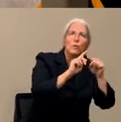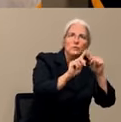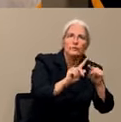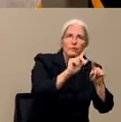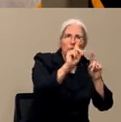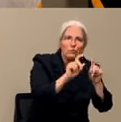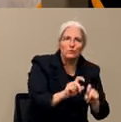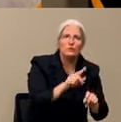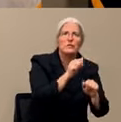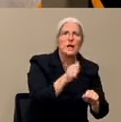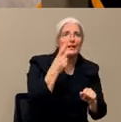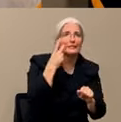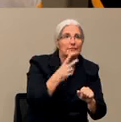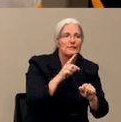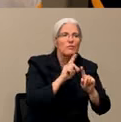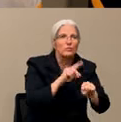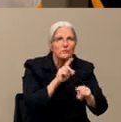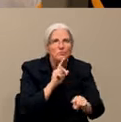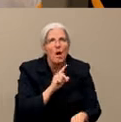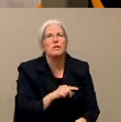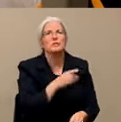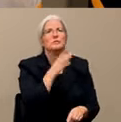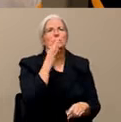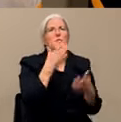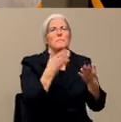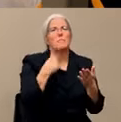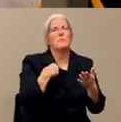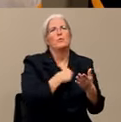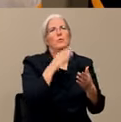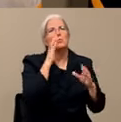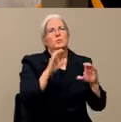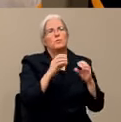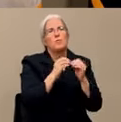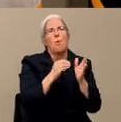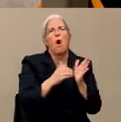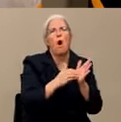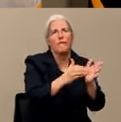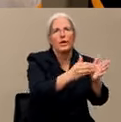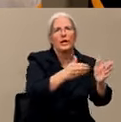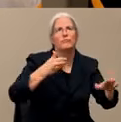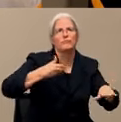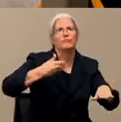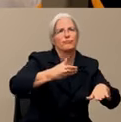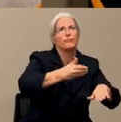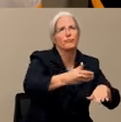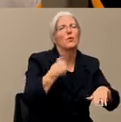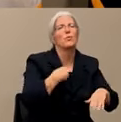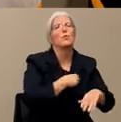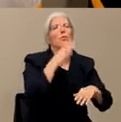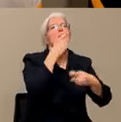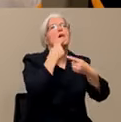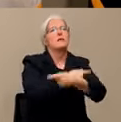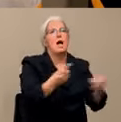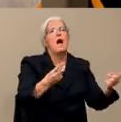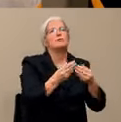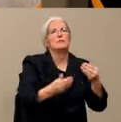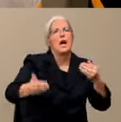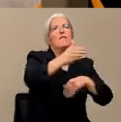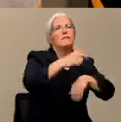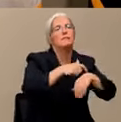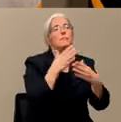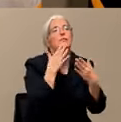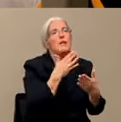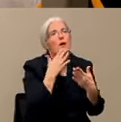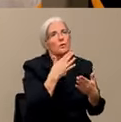well. We'll probably be doing more of these in the near future, so we'll certain to announce those to you also. Thank you very much for tuning in this evening,